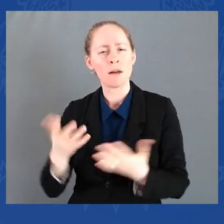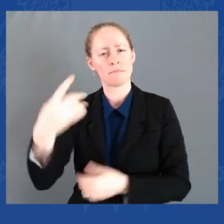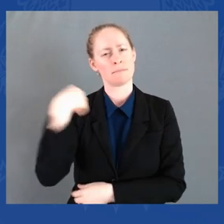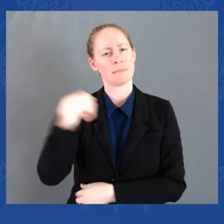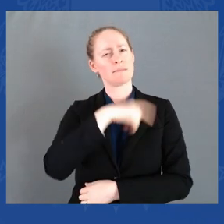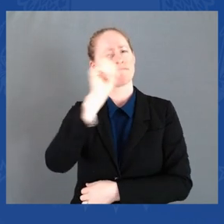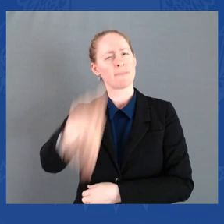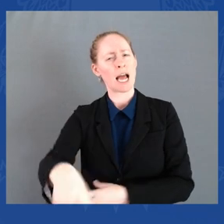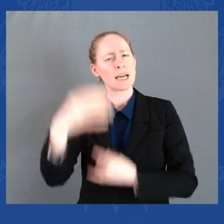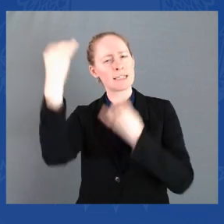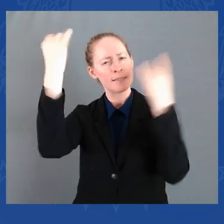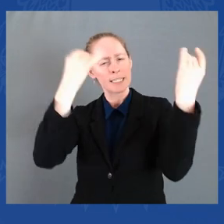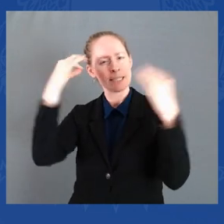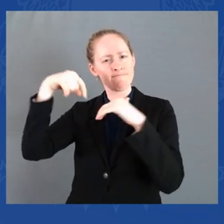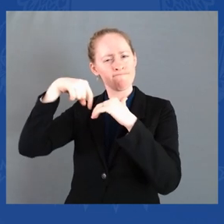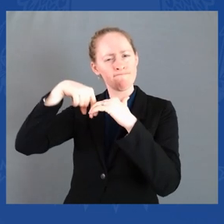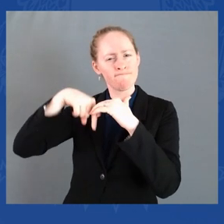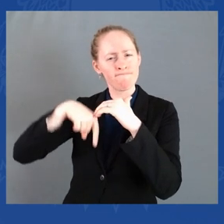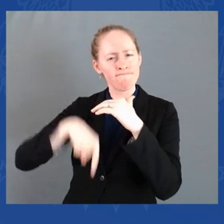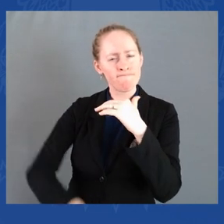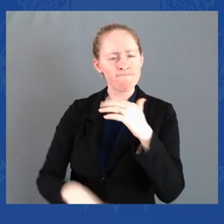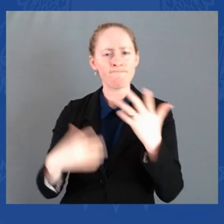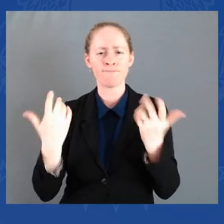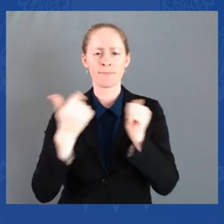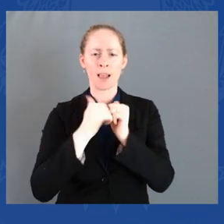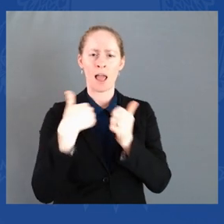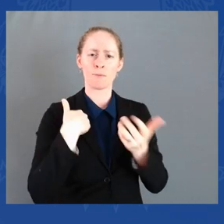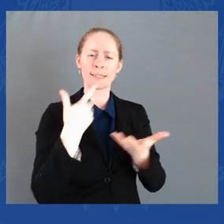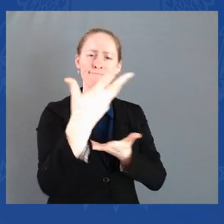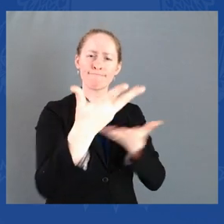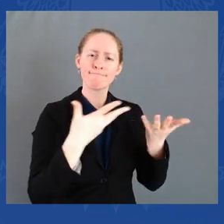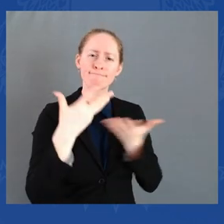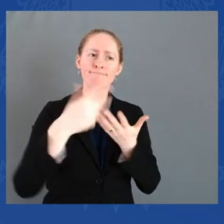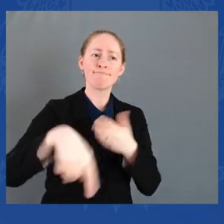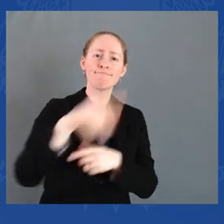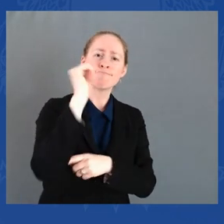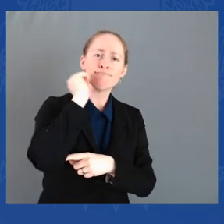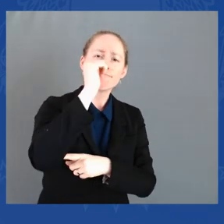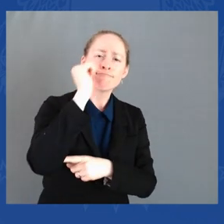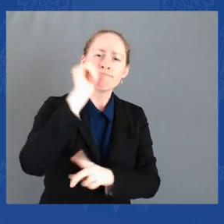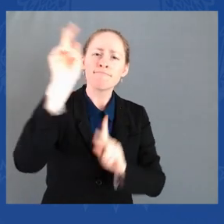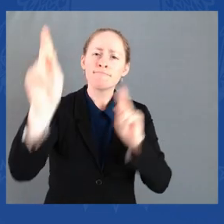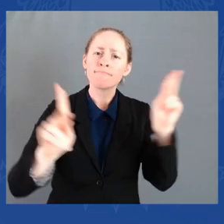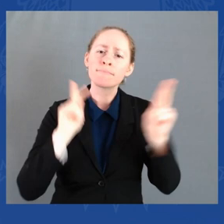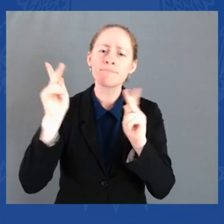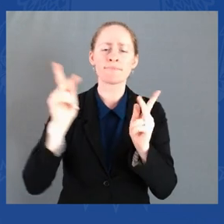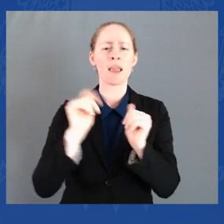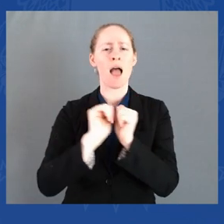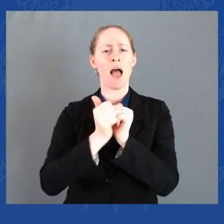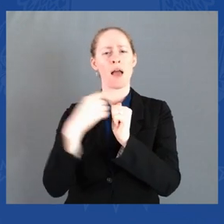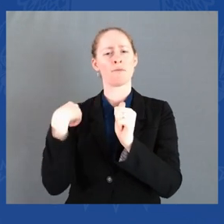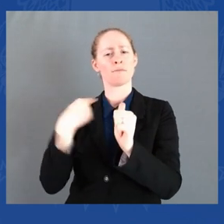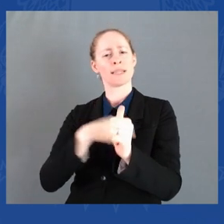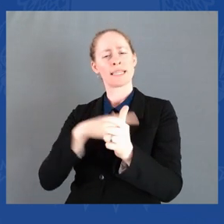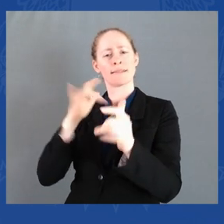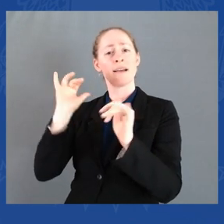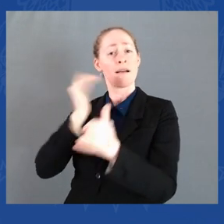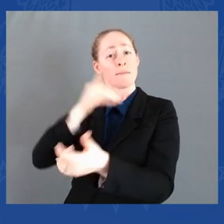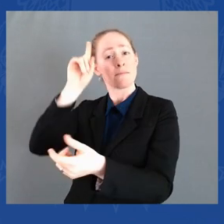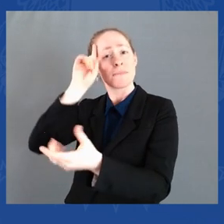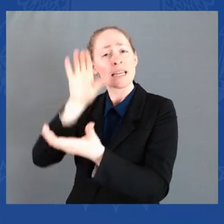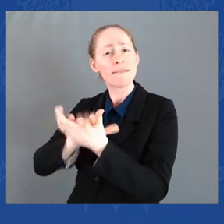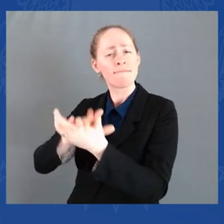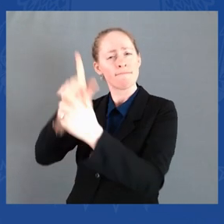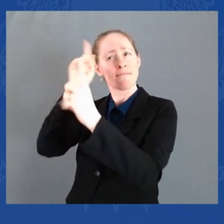live to the greatest and best of our ideals, which means treating people, all people, with